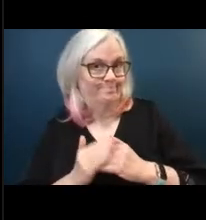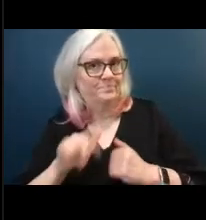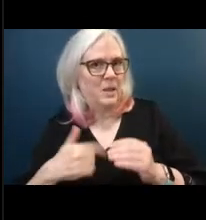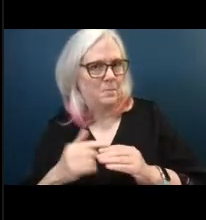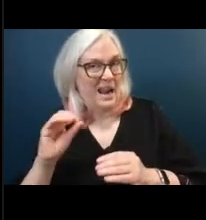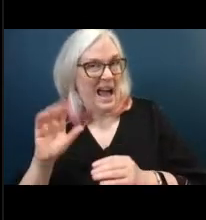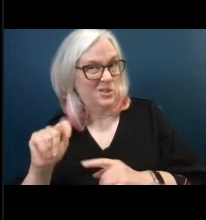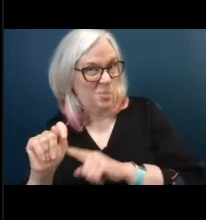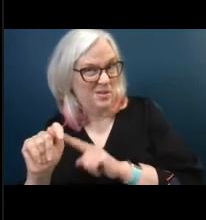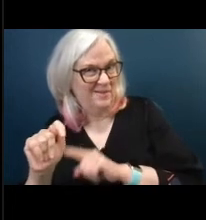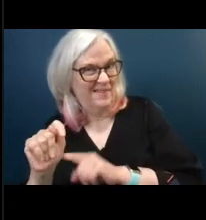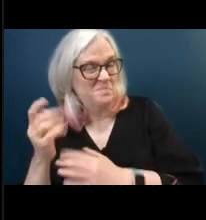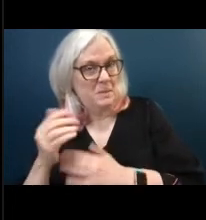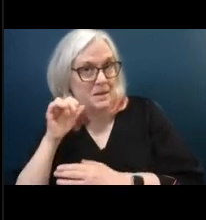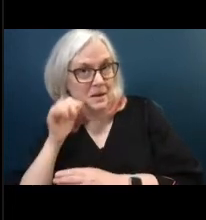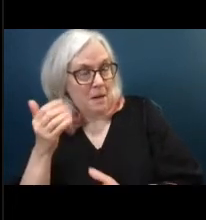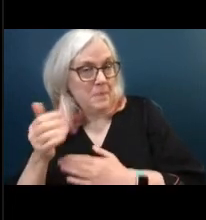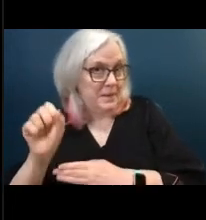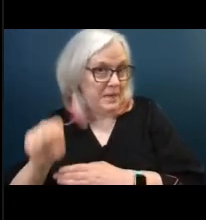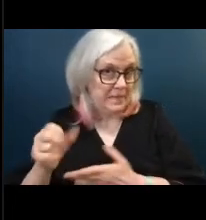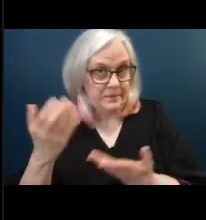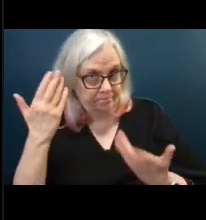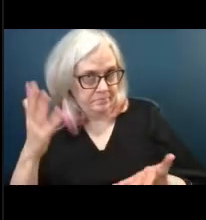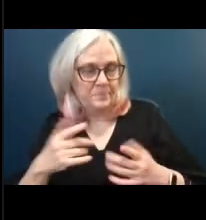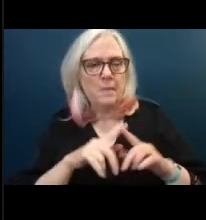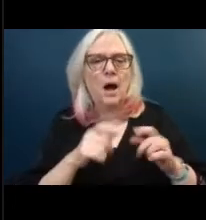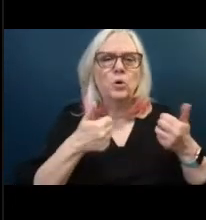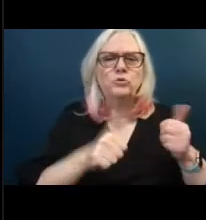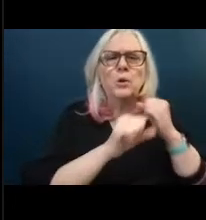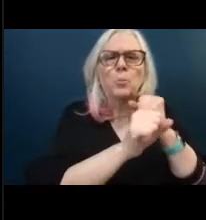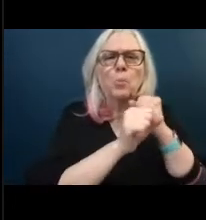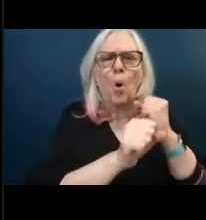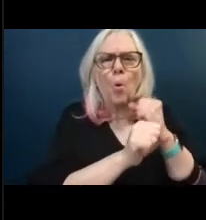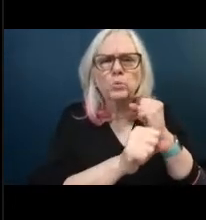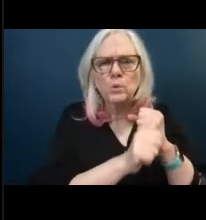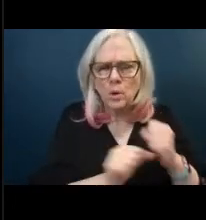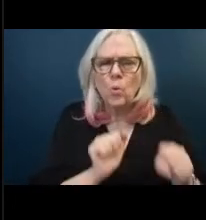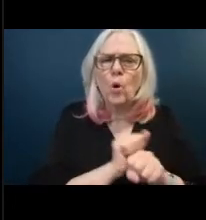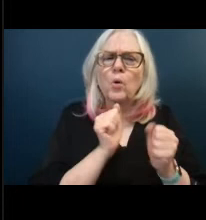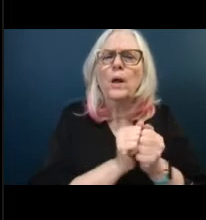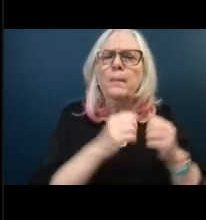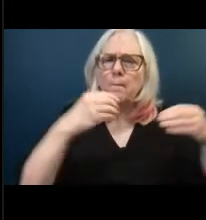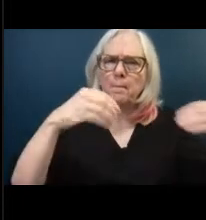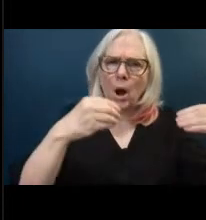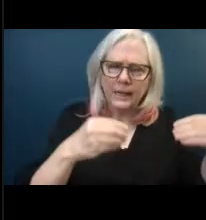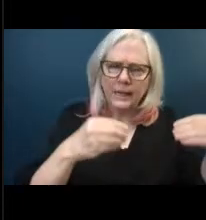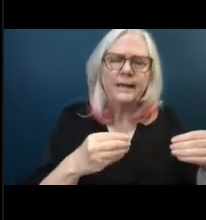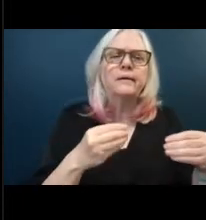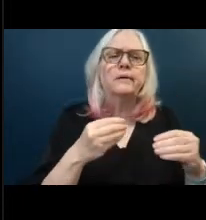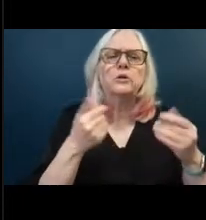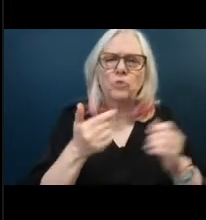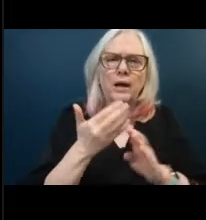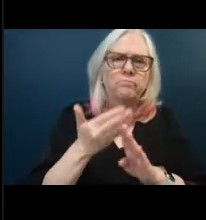and they're ready to work we'll try to promote in the interim working out the logistics work with marketing to at least three to four weeks in advance